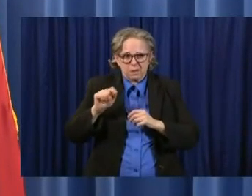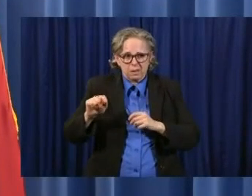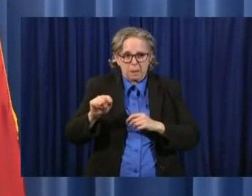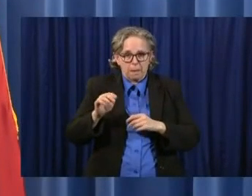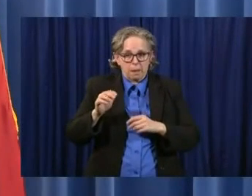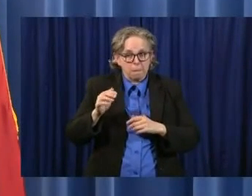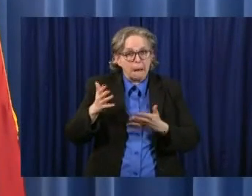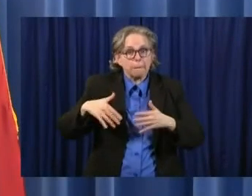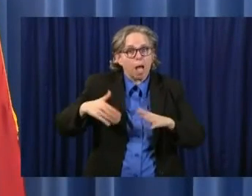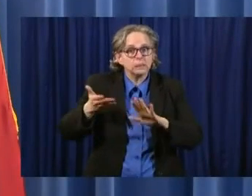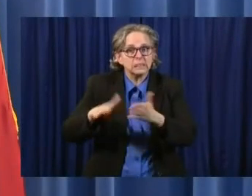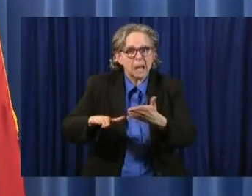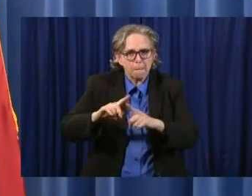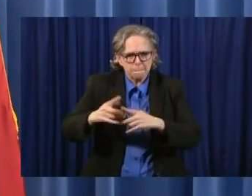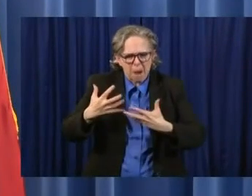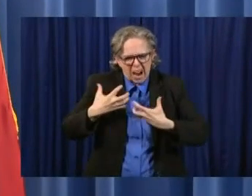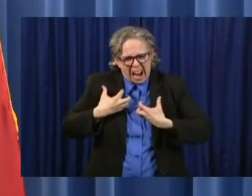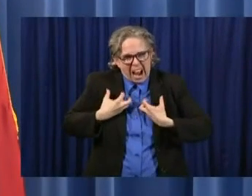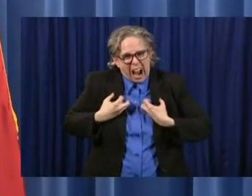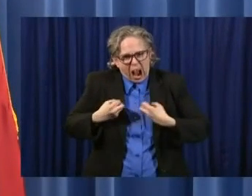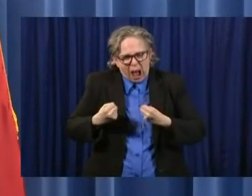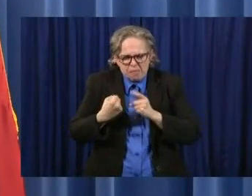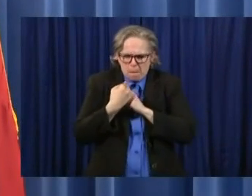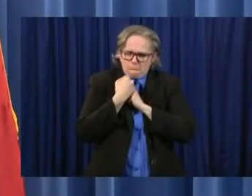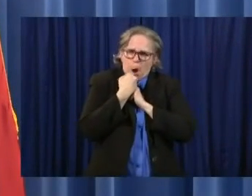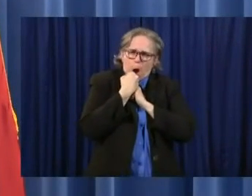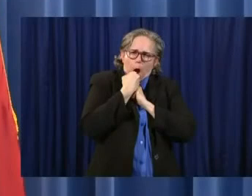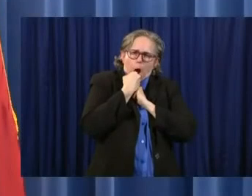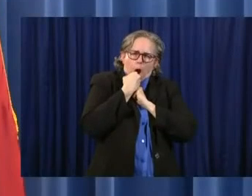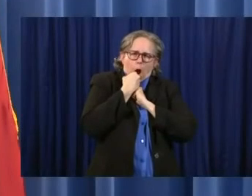But it can be very, very tough. Thank you.